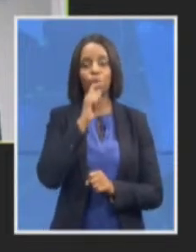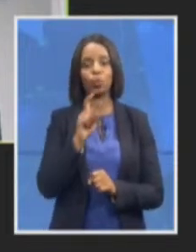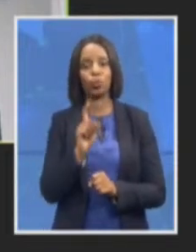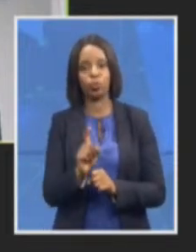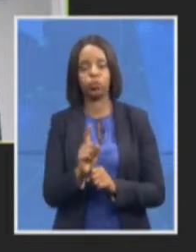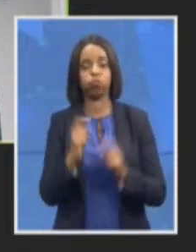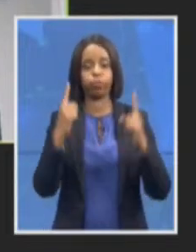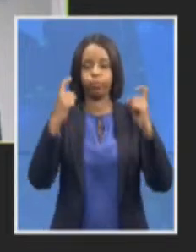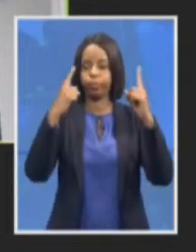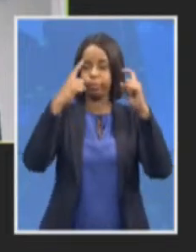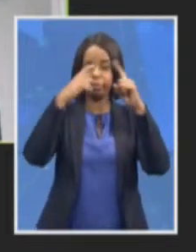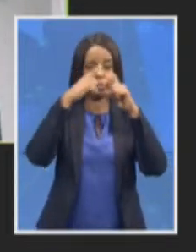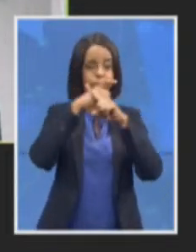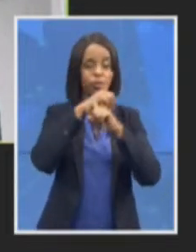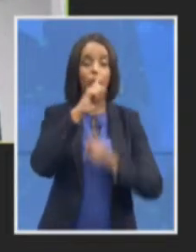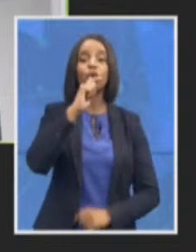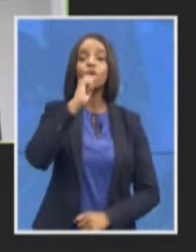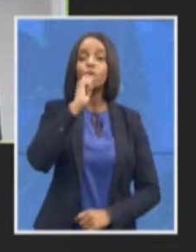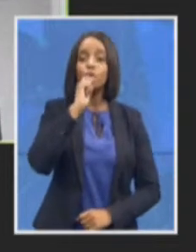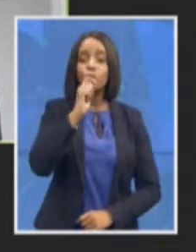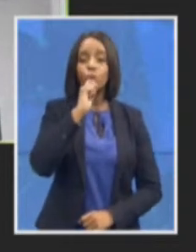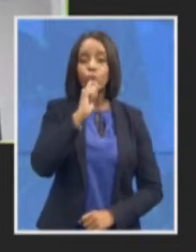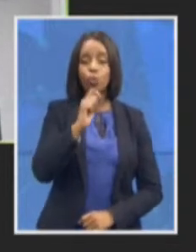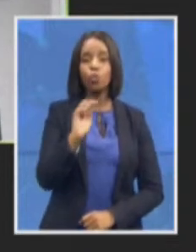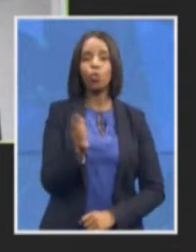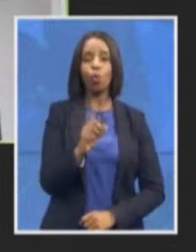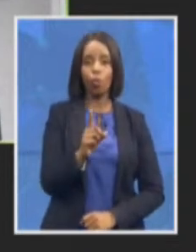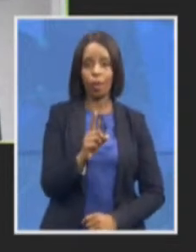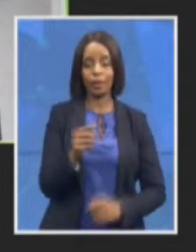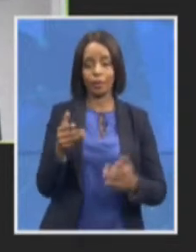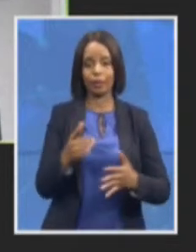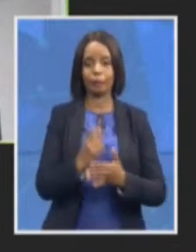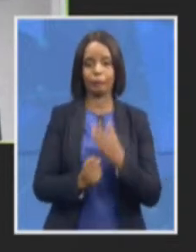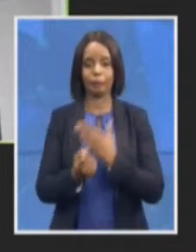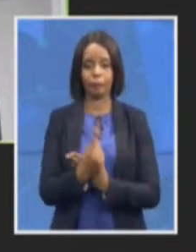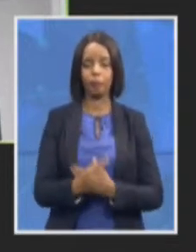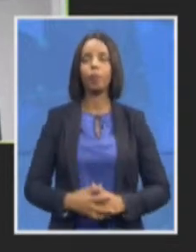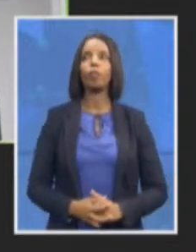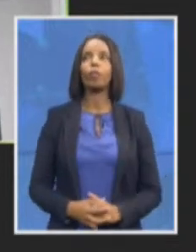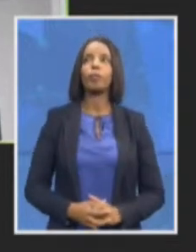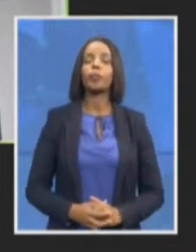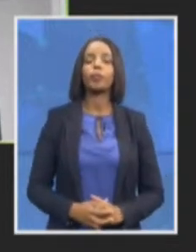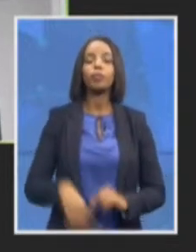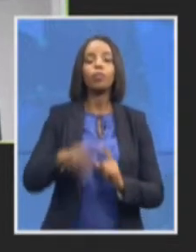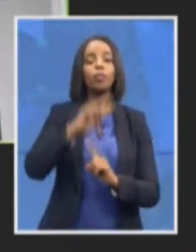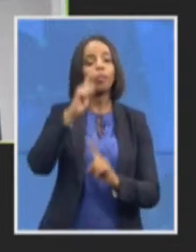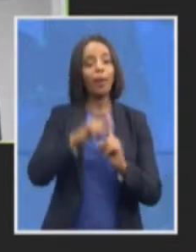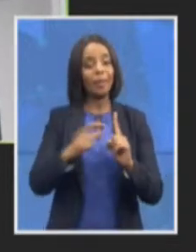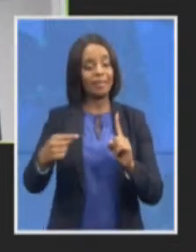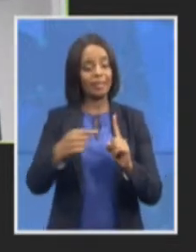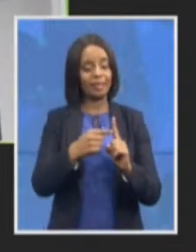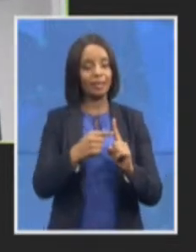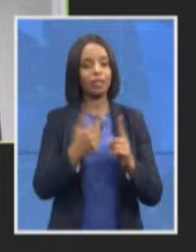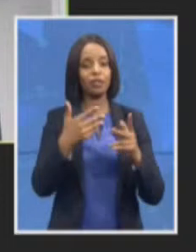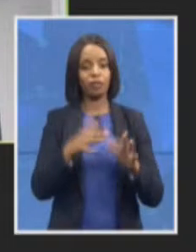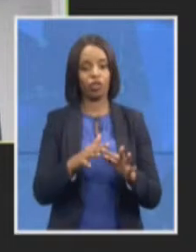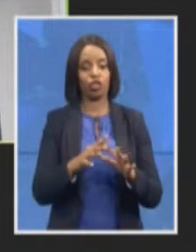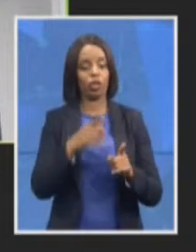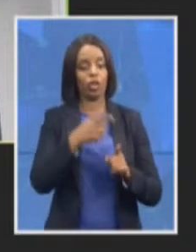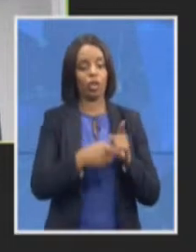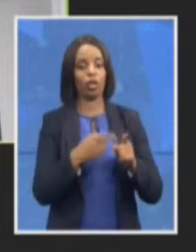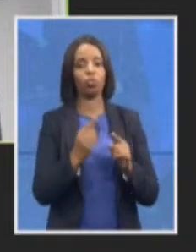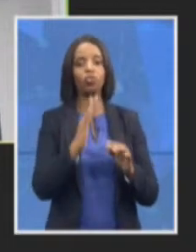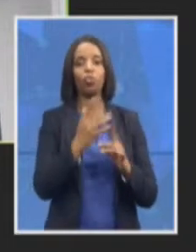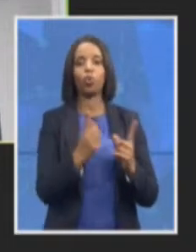current climate is that accused persons will do everything possible the so-called Stalin grab tactics to